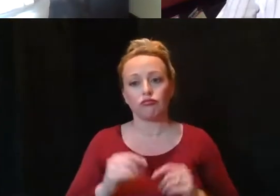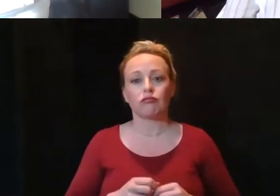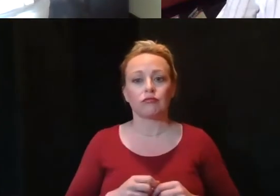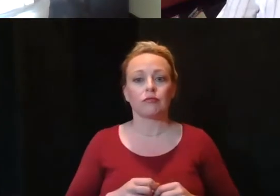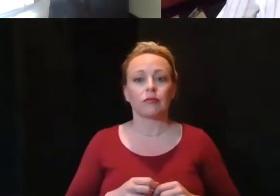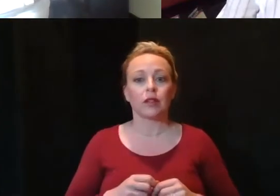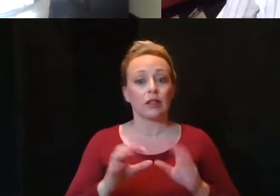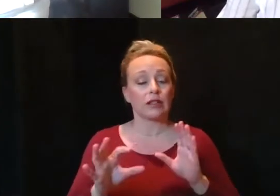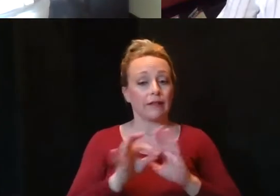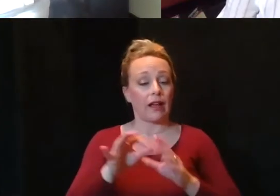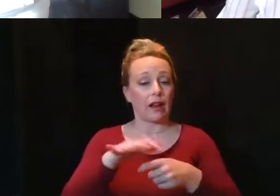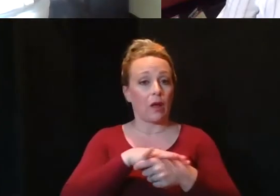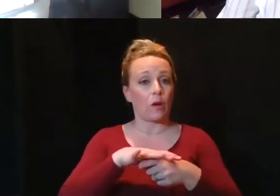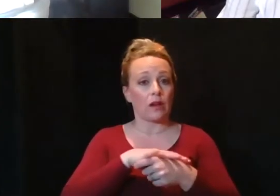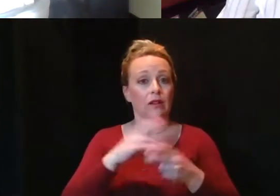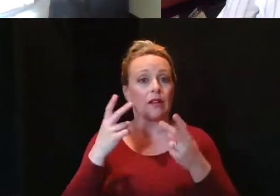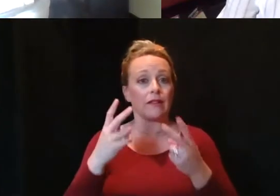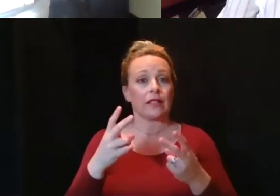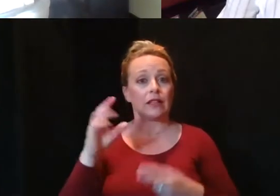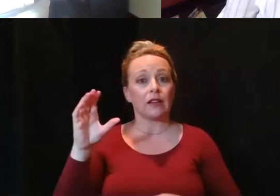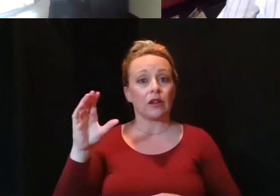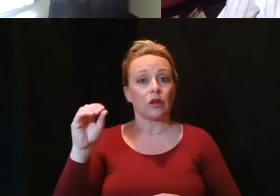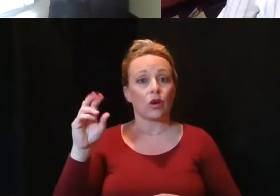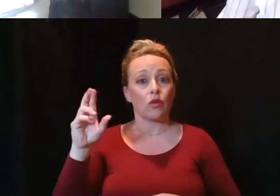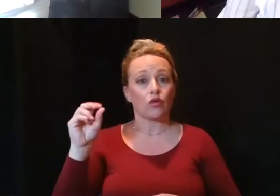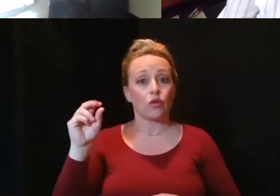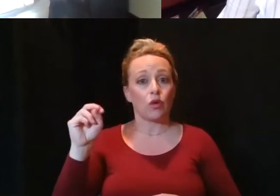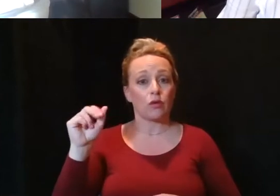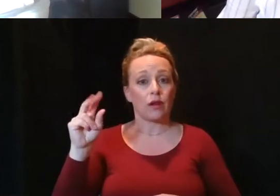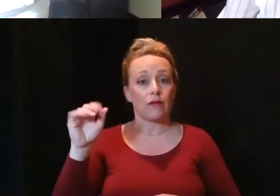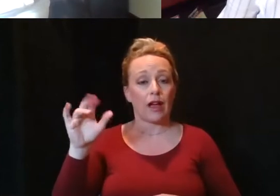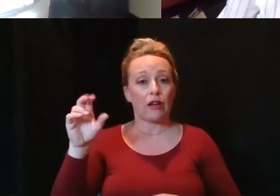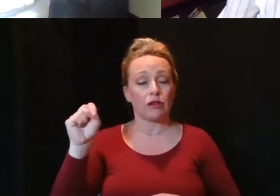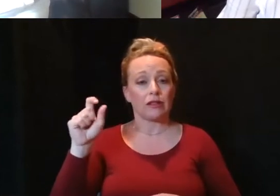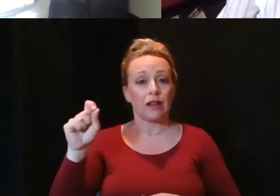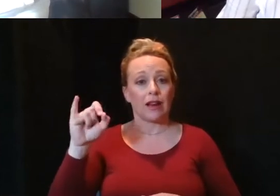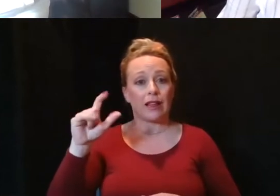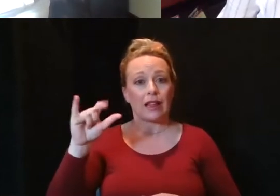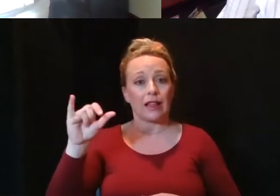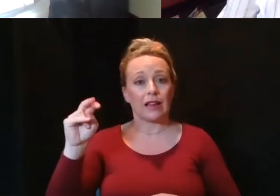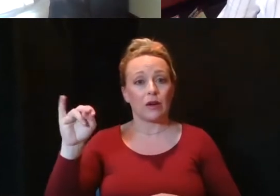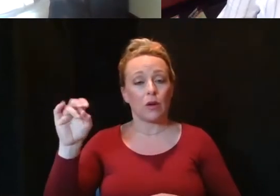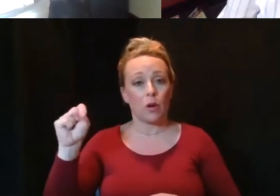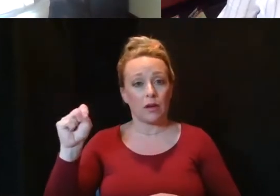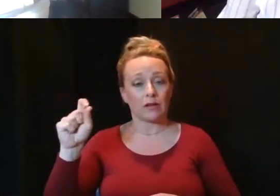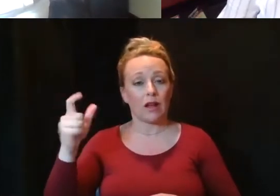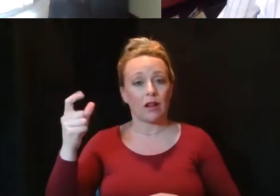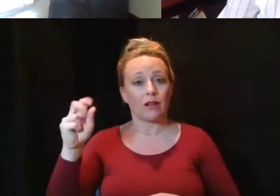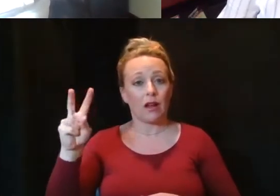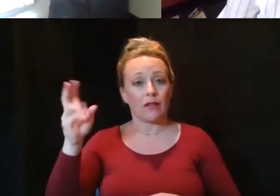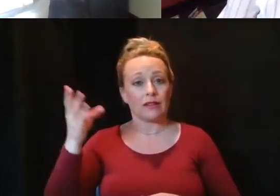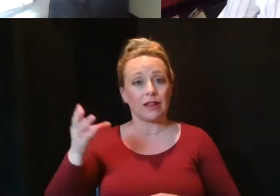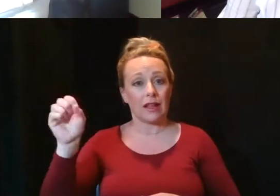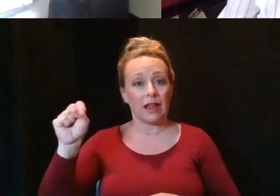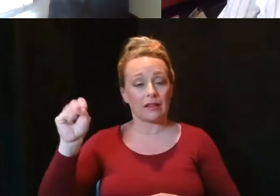find locations, visit coronavirus.illinois.gov slash s slash